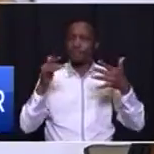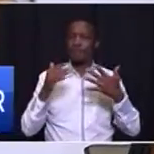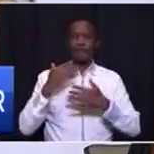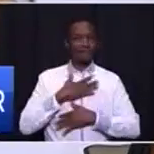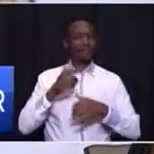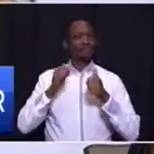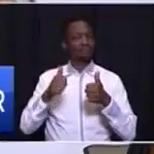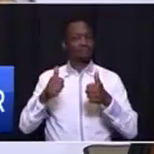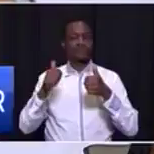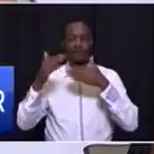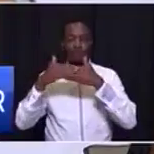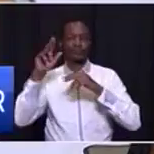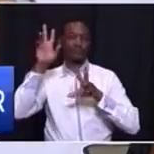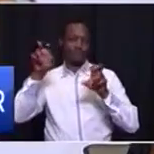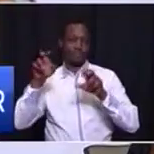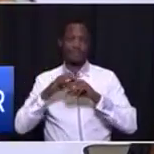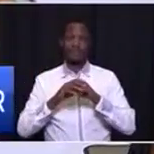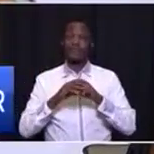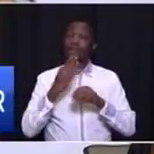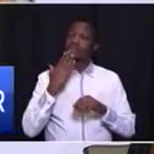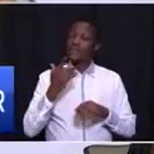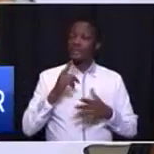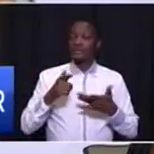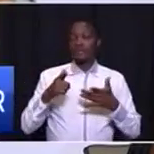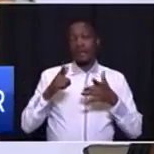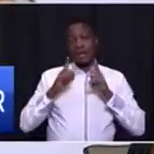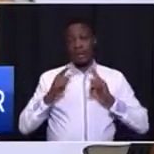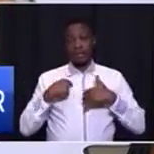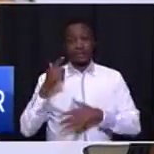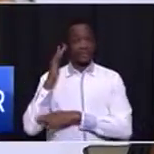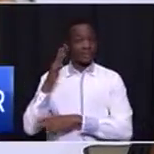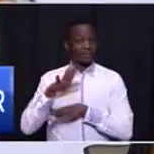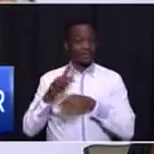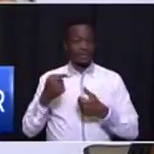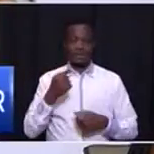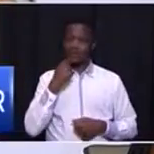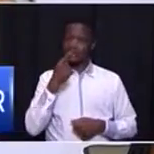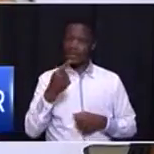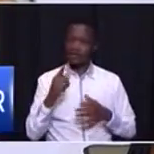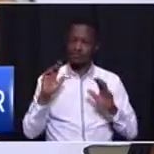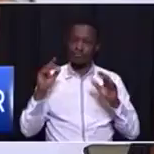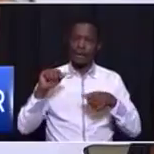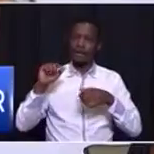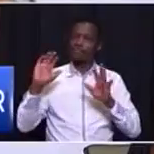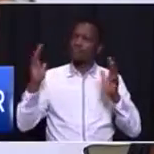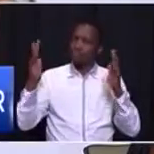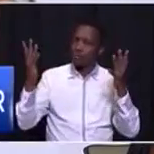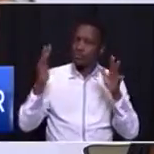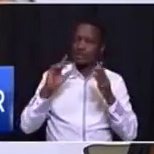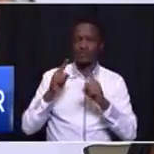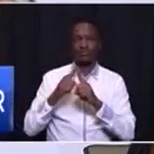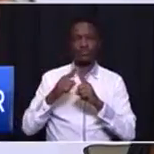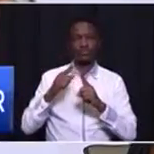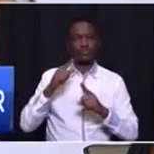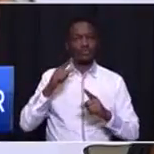Madam Speaker, please allow me to convey my congratulations to the women and men